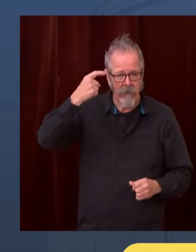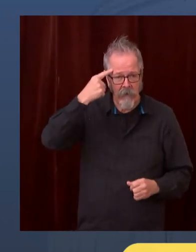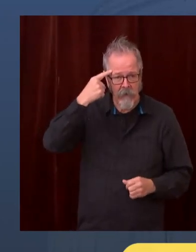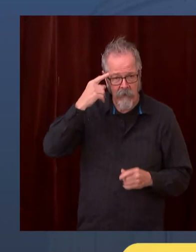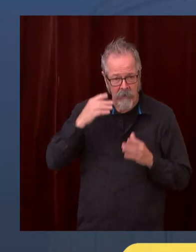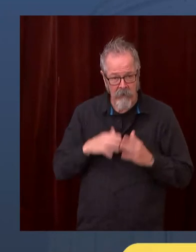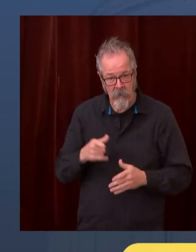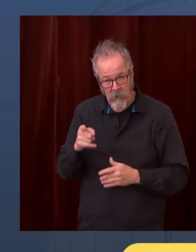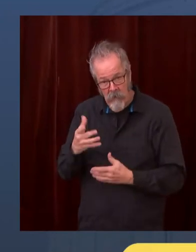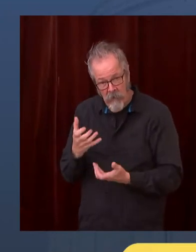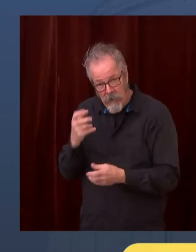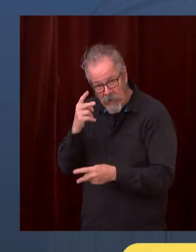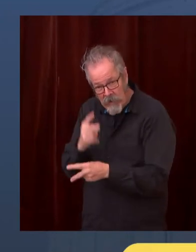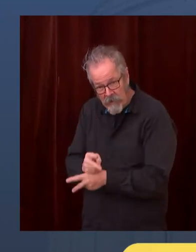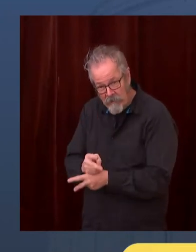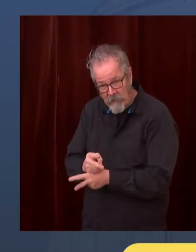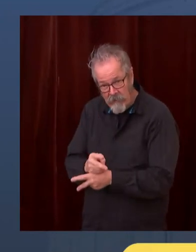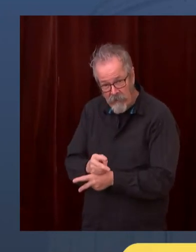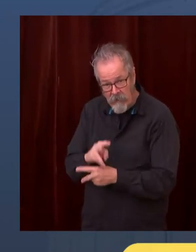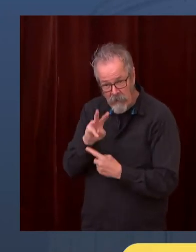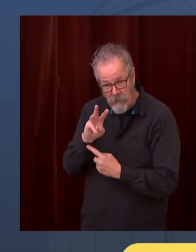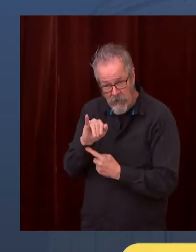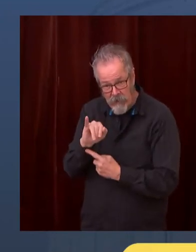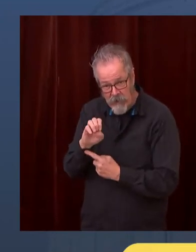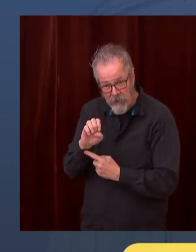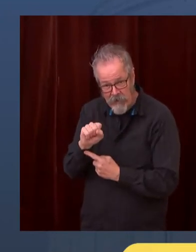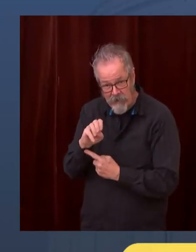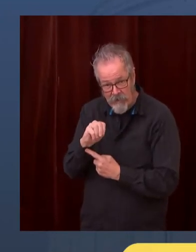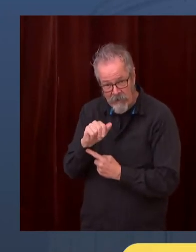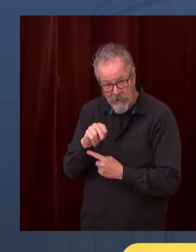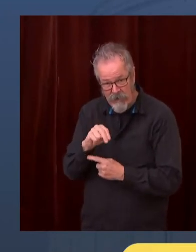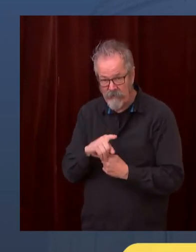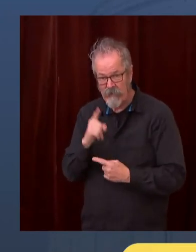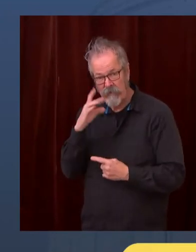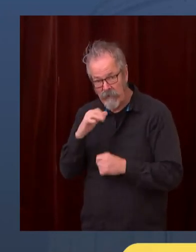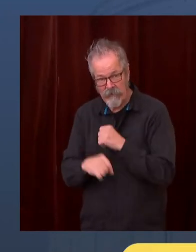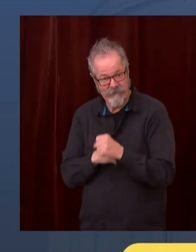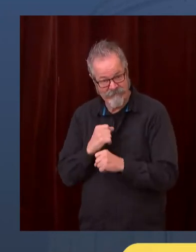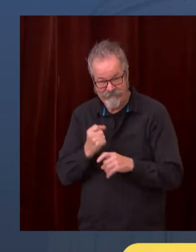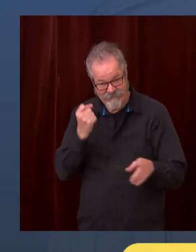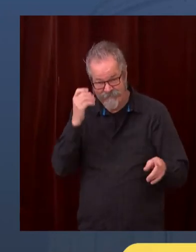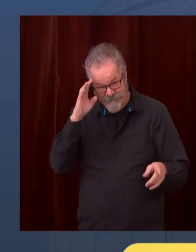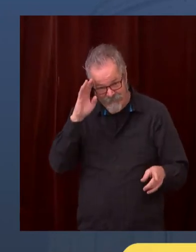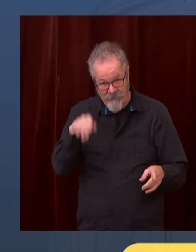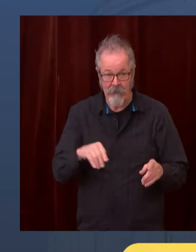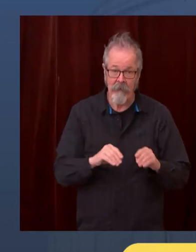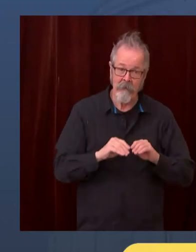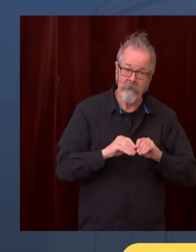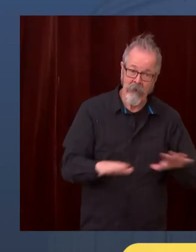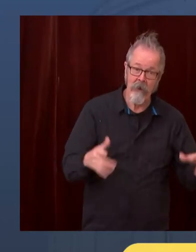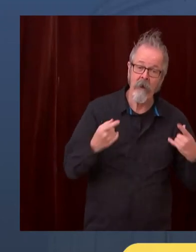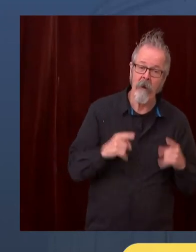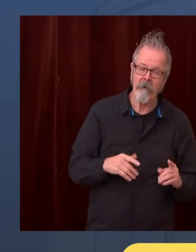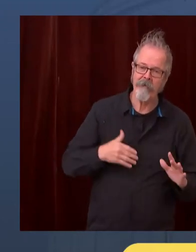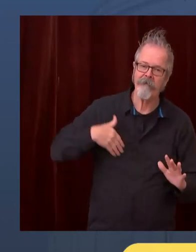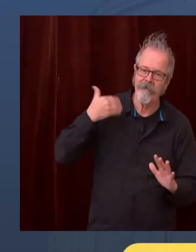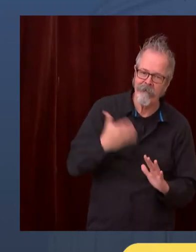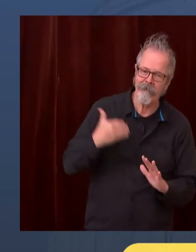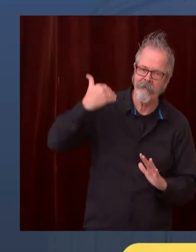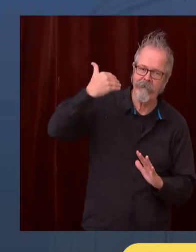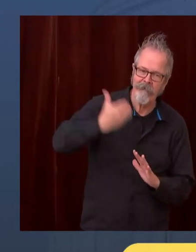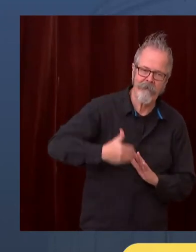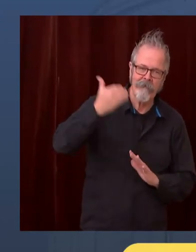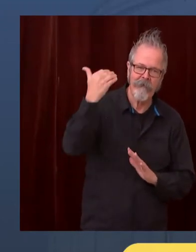And I recognize that, you know, following in the footsteps of someone like John is